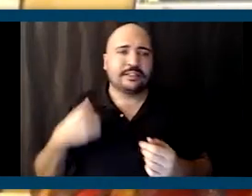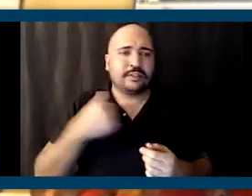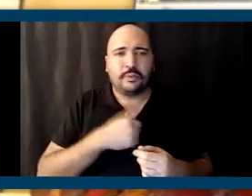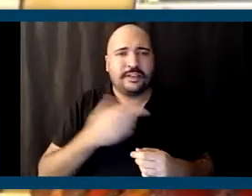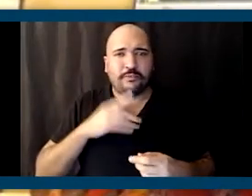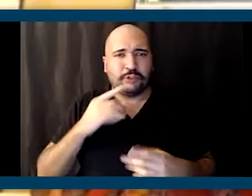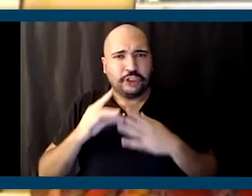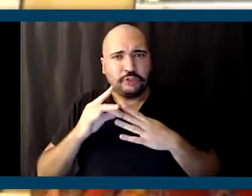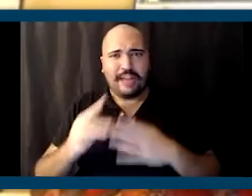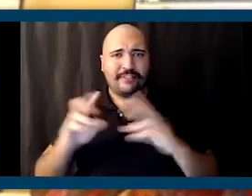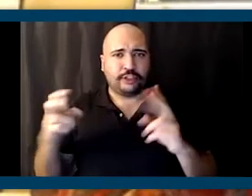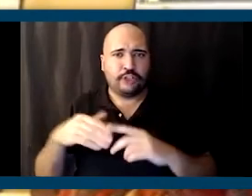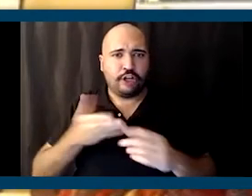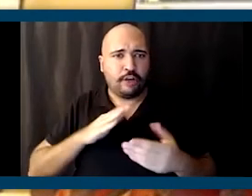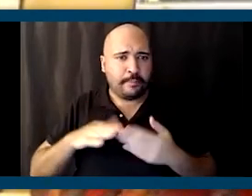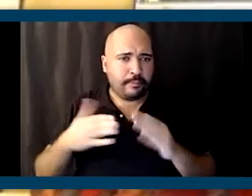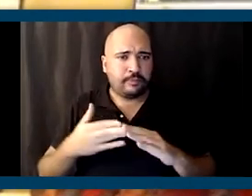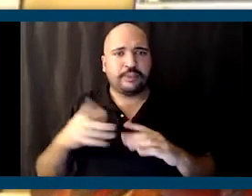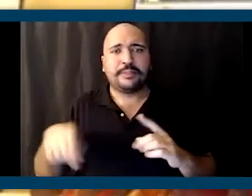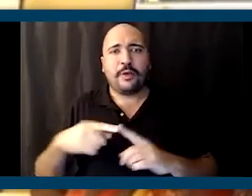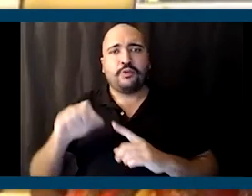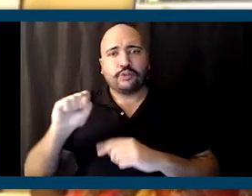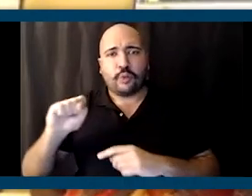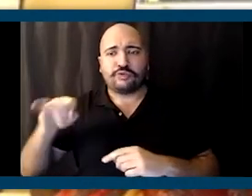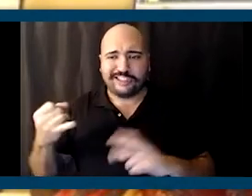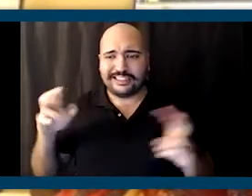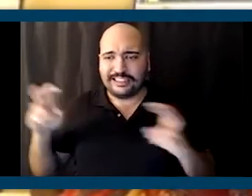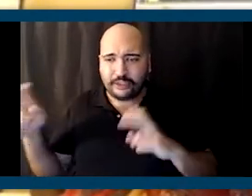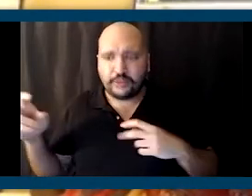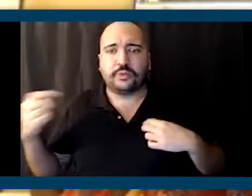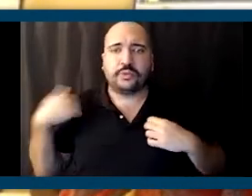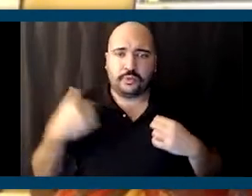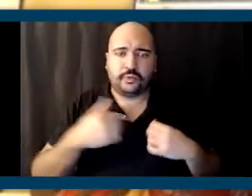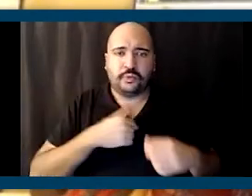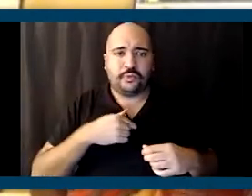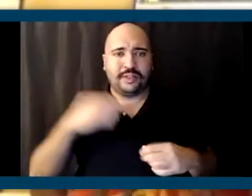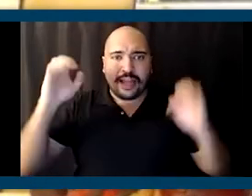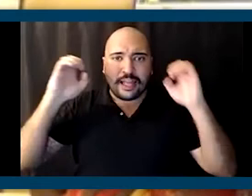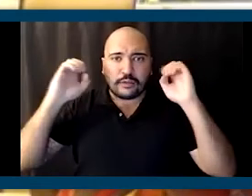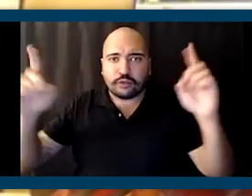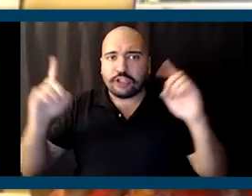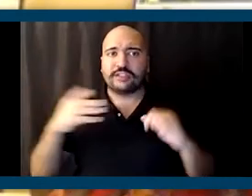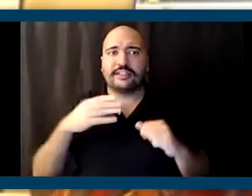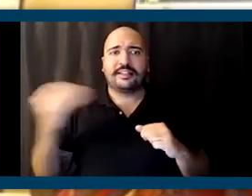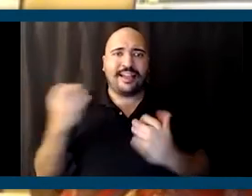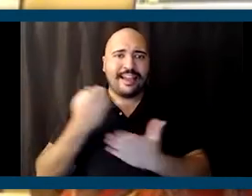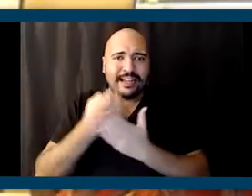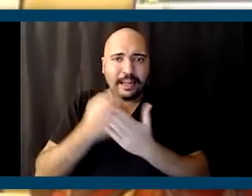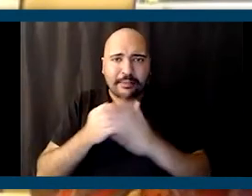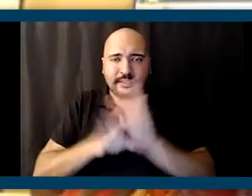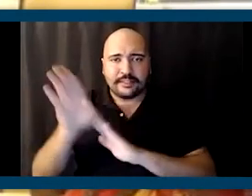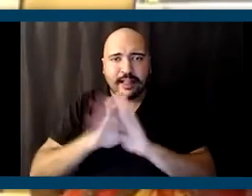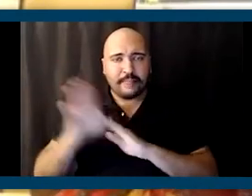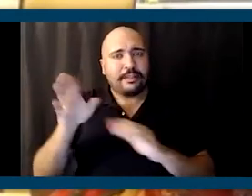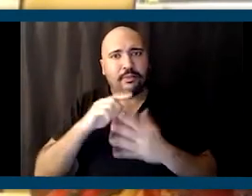issue in our community. It's always been the social justice issues and education and economic development and those